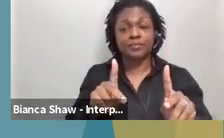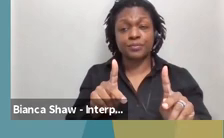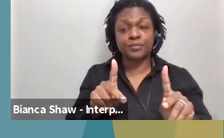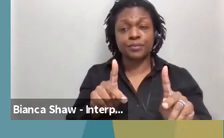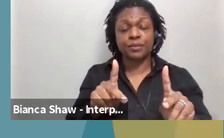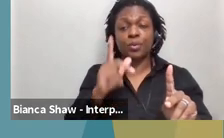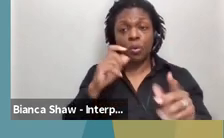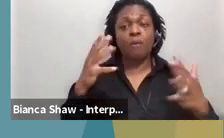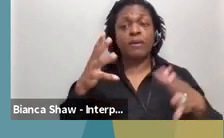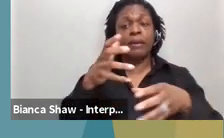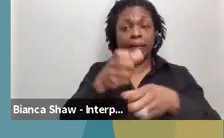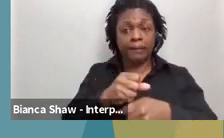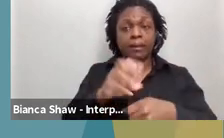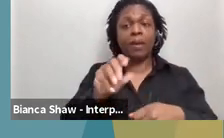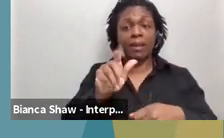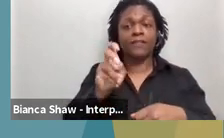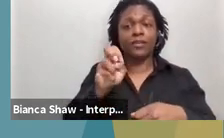DSW to wear a mask?